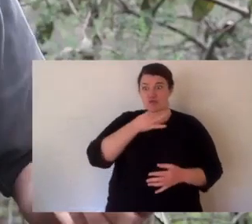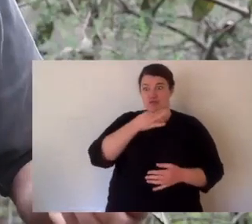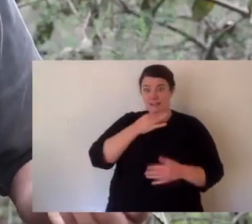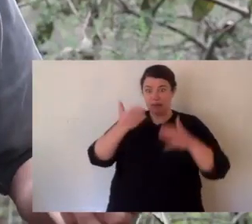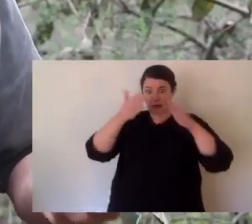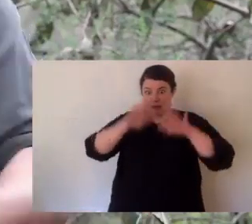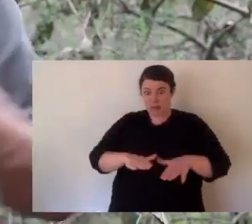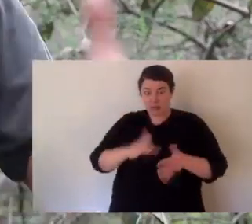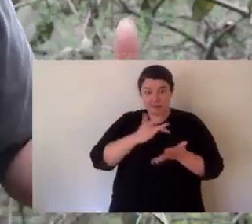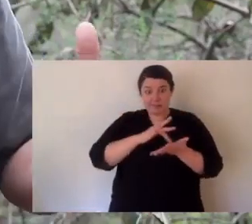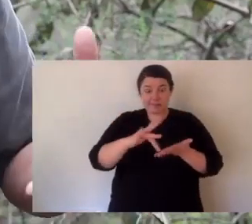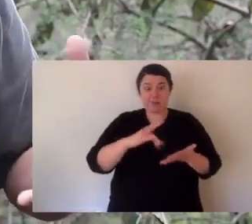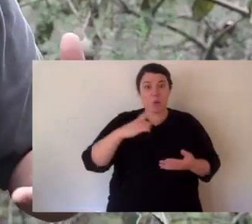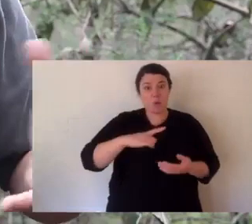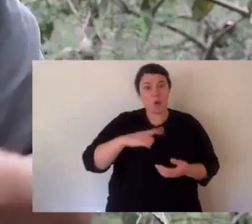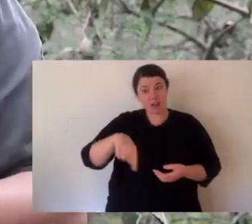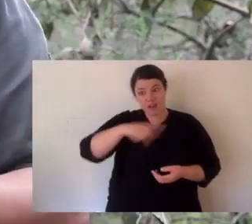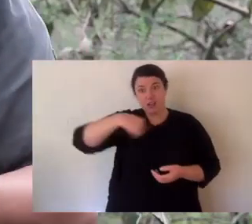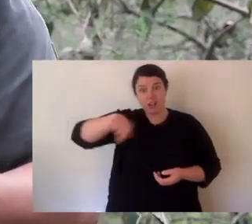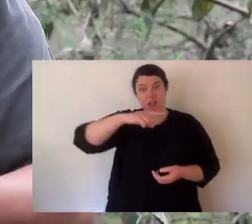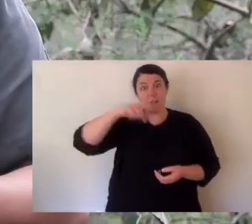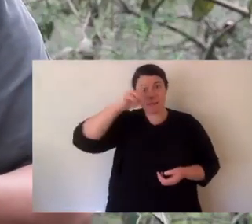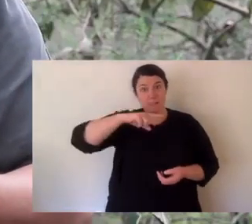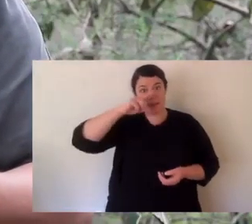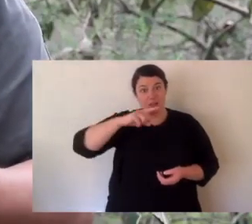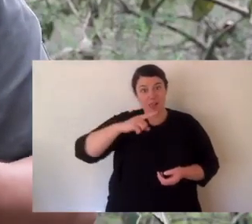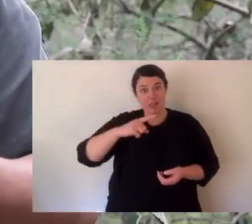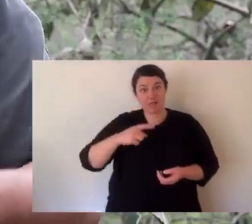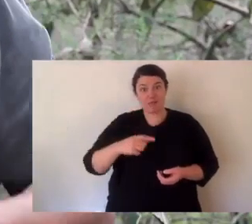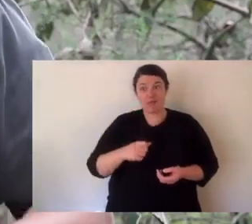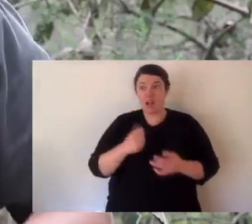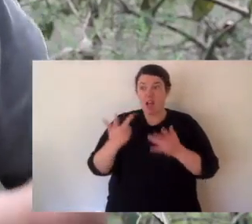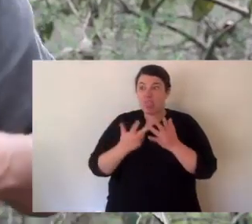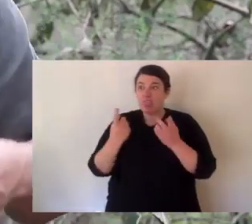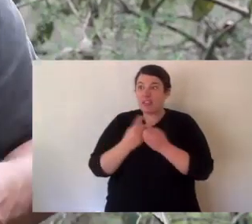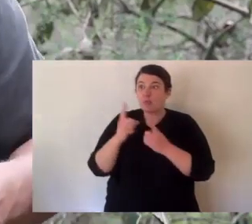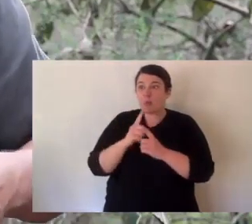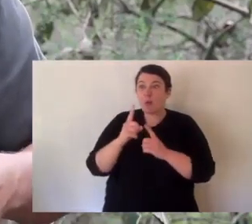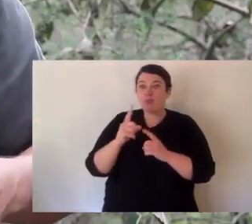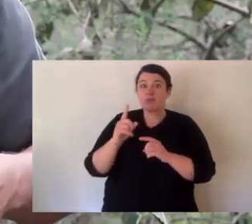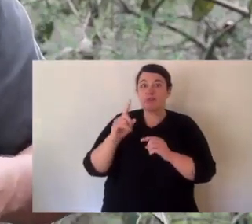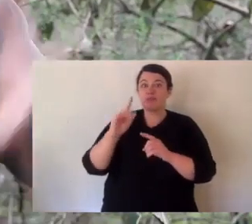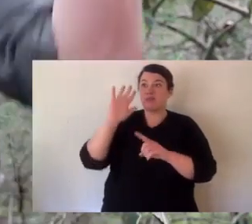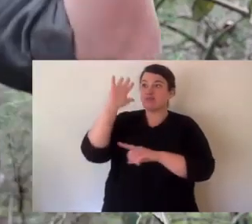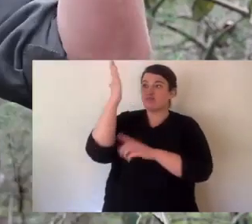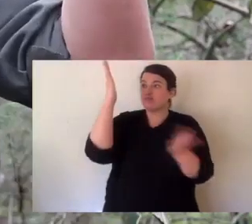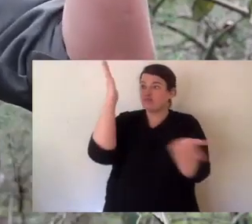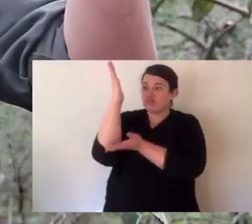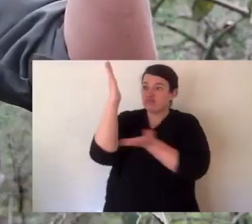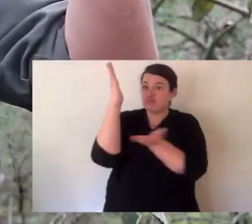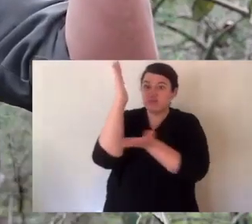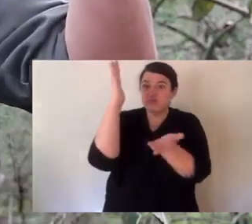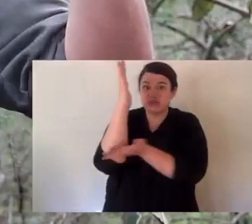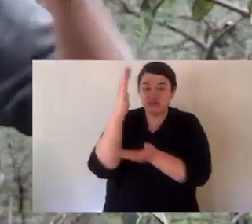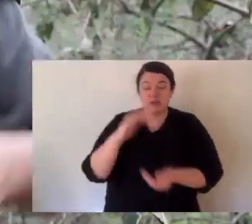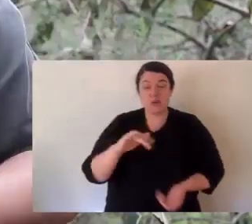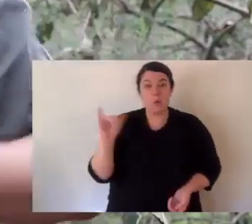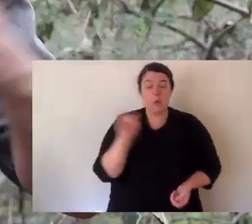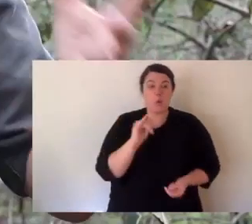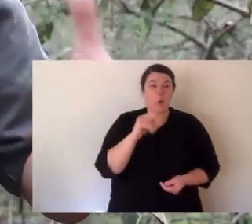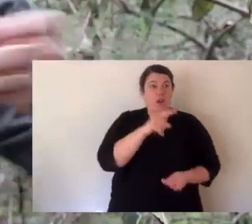extinction because of humans. But indirectly there are things like habitat destruction, climate change,